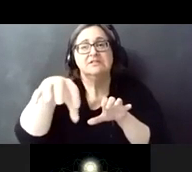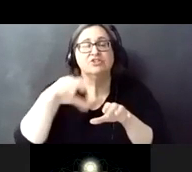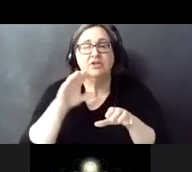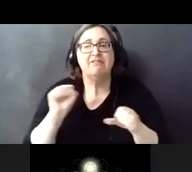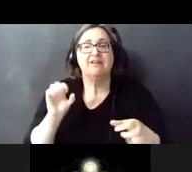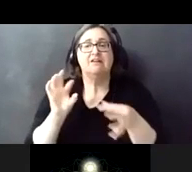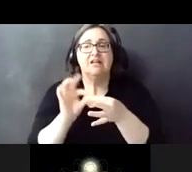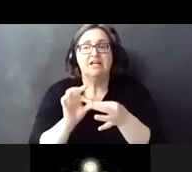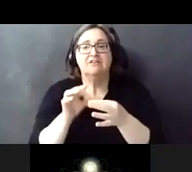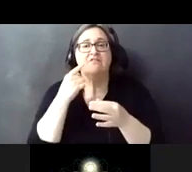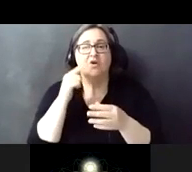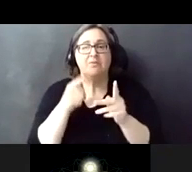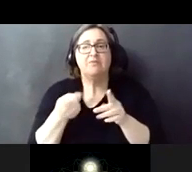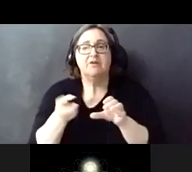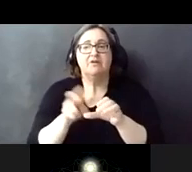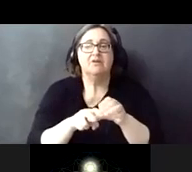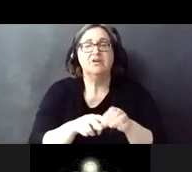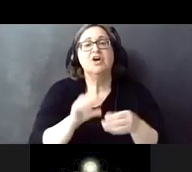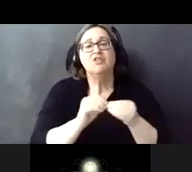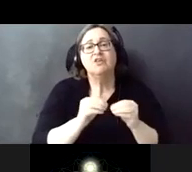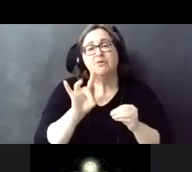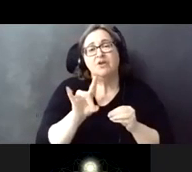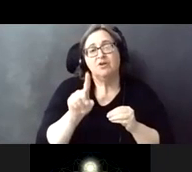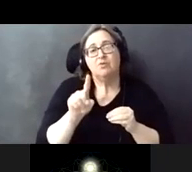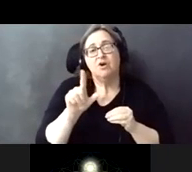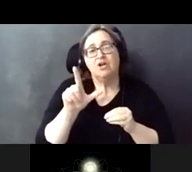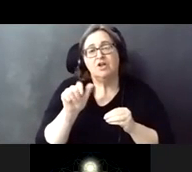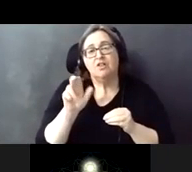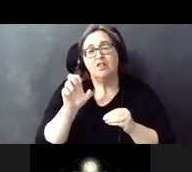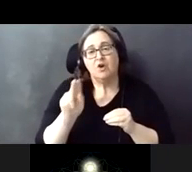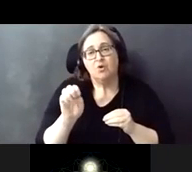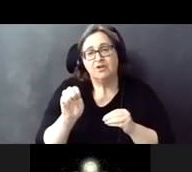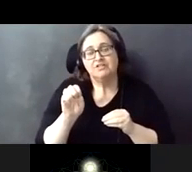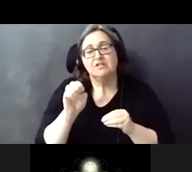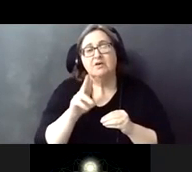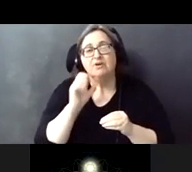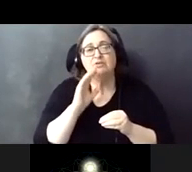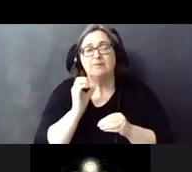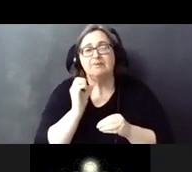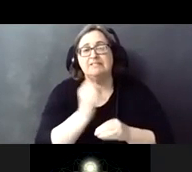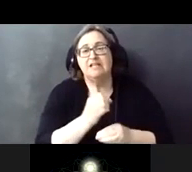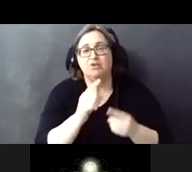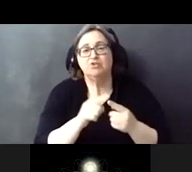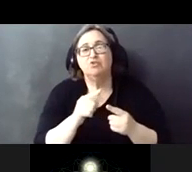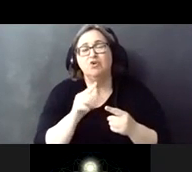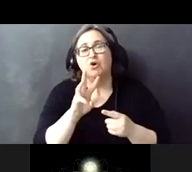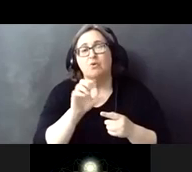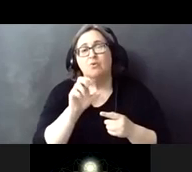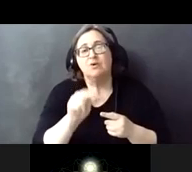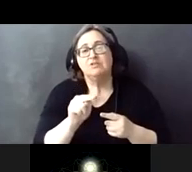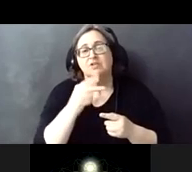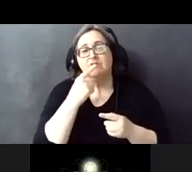passengers the number 81 lawrence bus will be rerouted south to connect to the wilson red line station